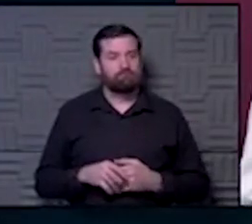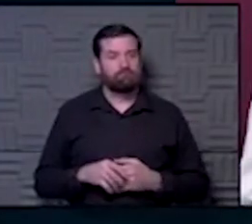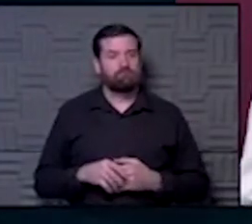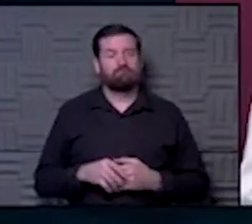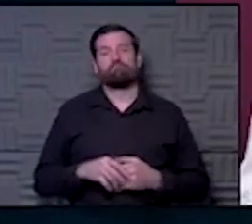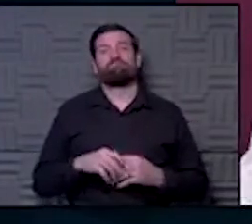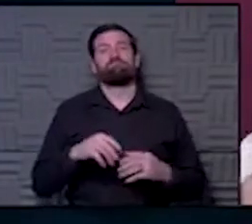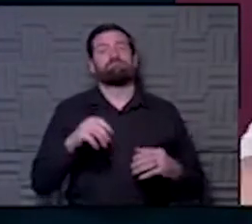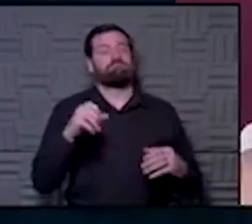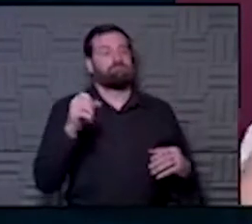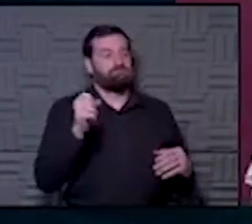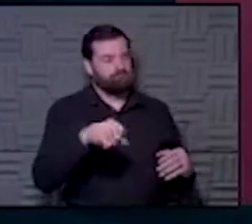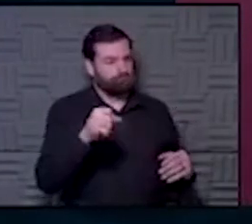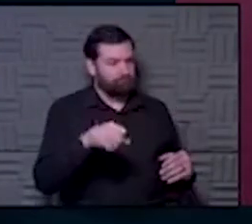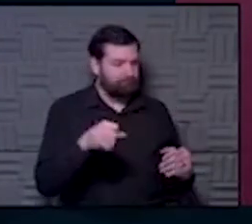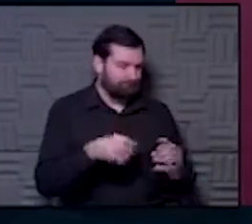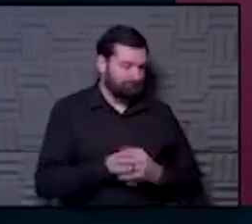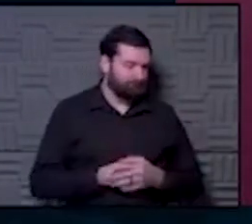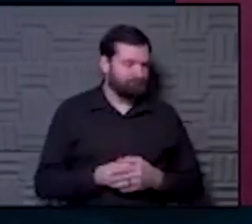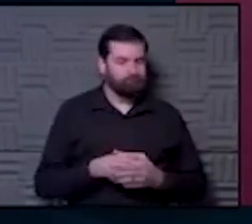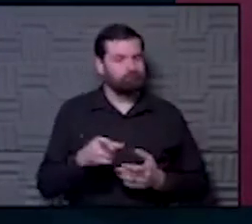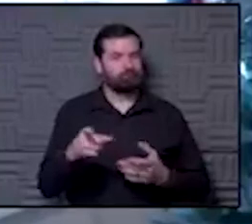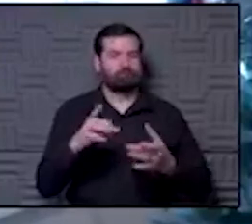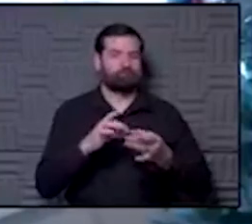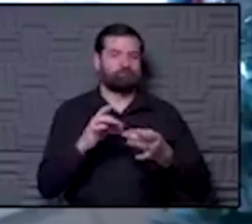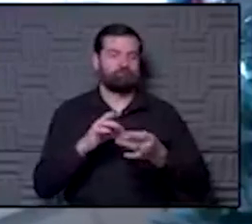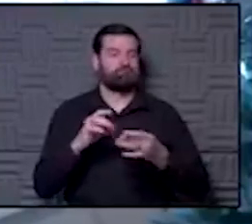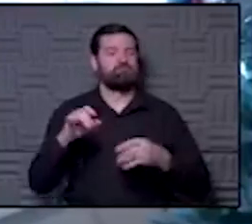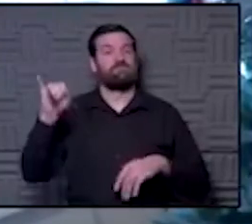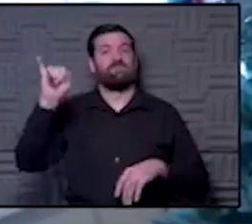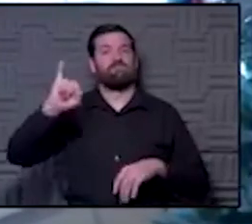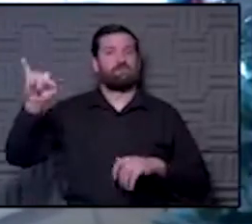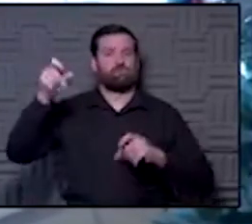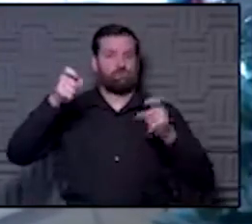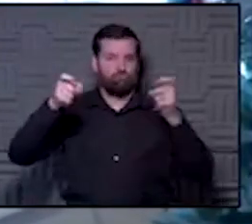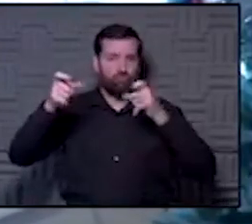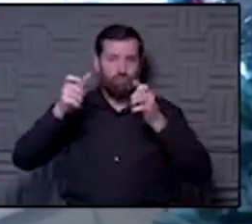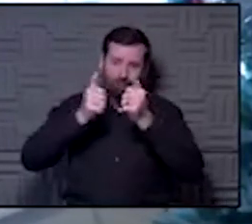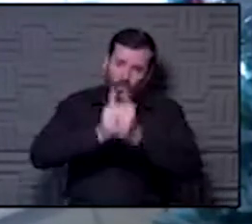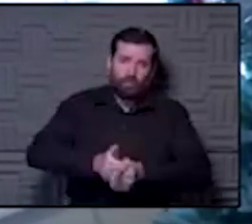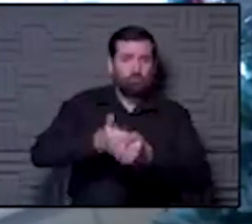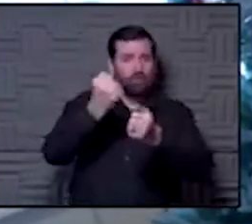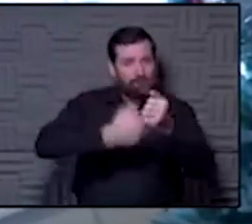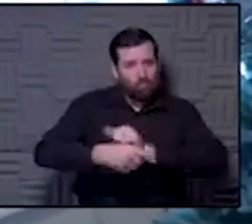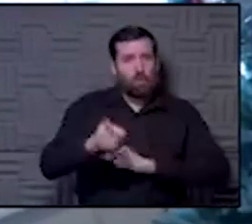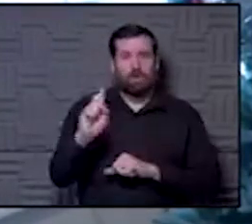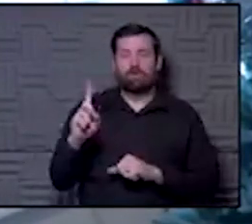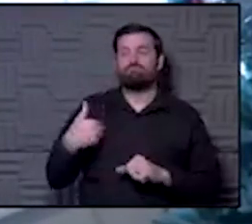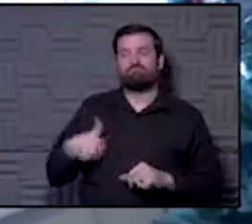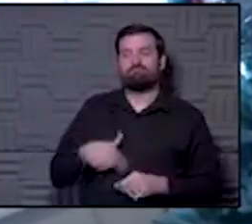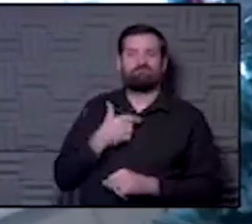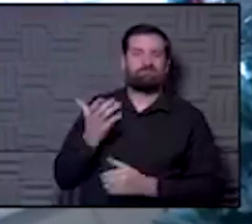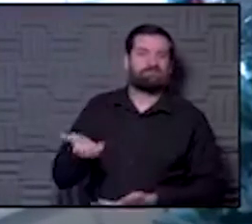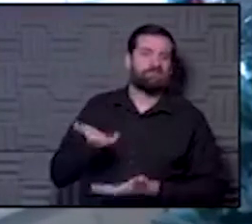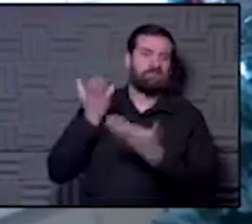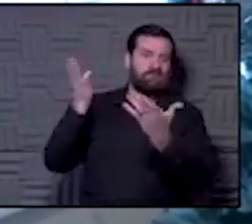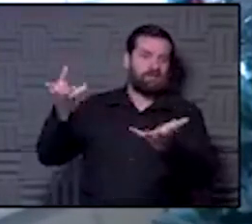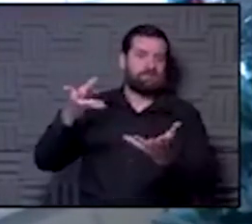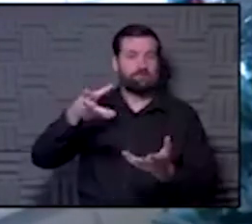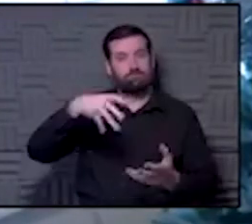Yeah, I mean, you just said infection control follows you everywhere. That's certainly the advice we're giving to pregnant